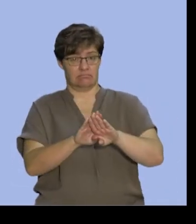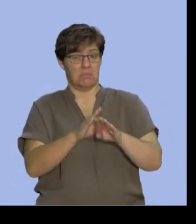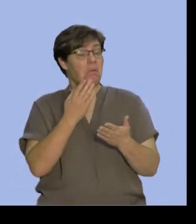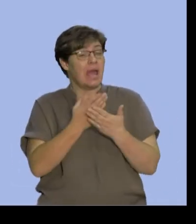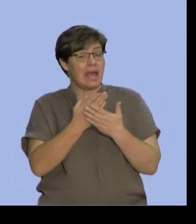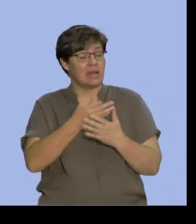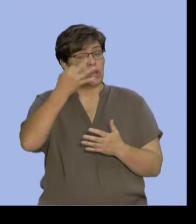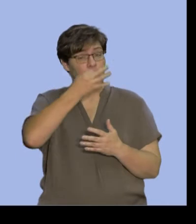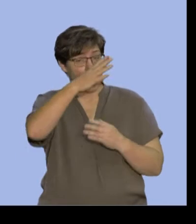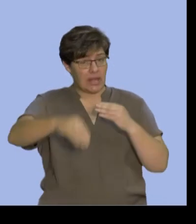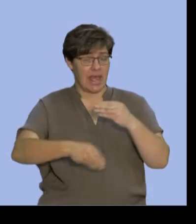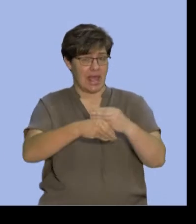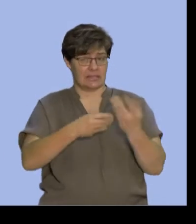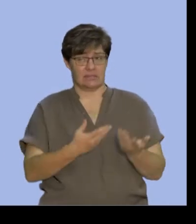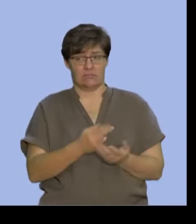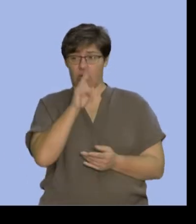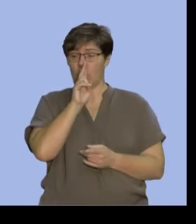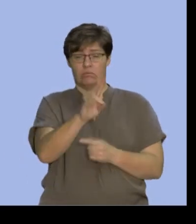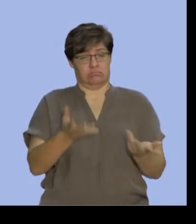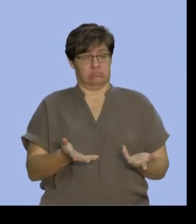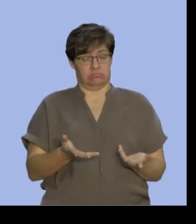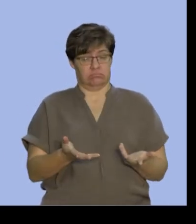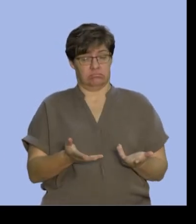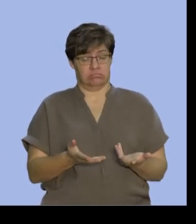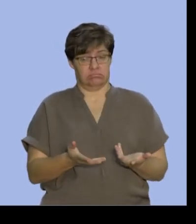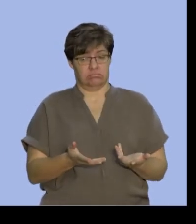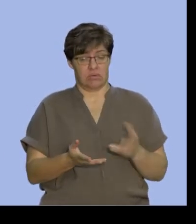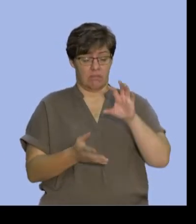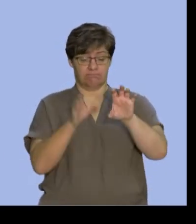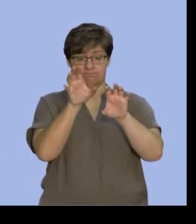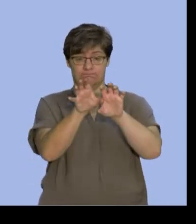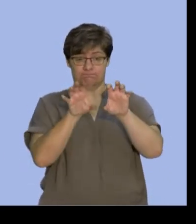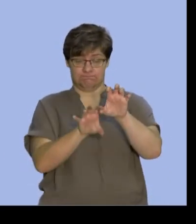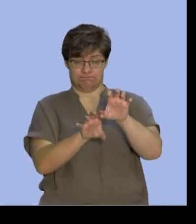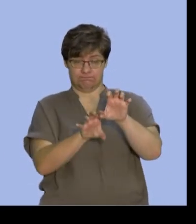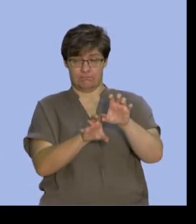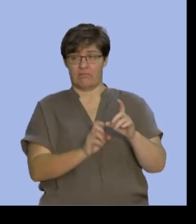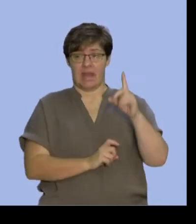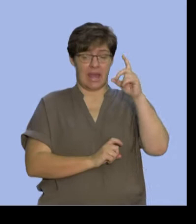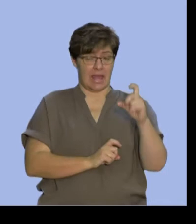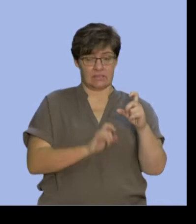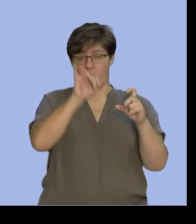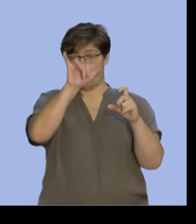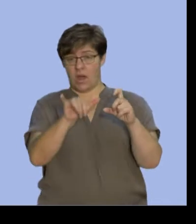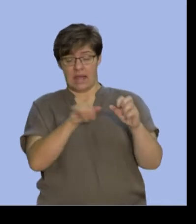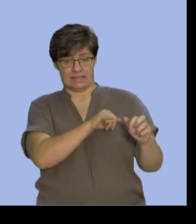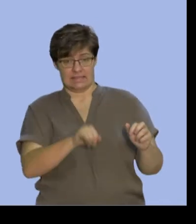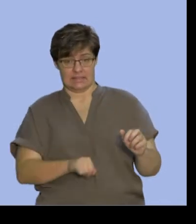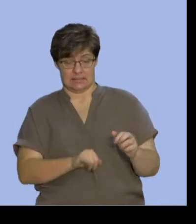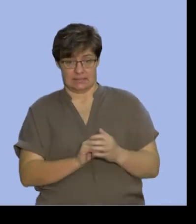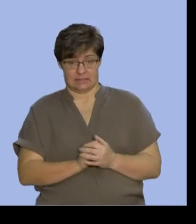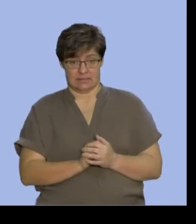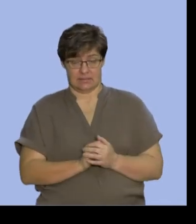add a third set. Look what it looks like. In this case, we've got X, Y, and Z.